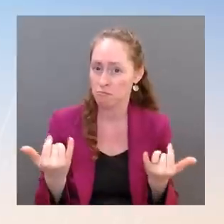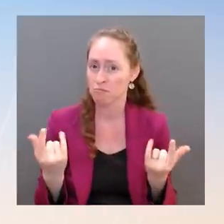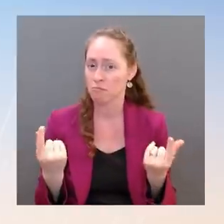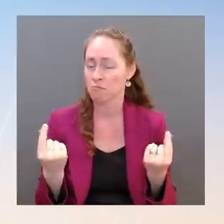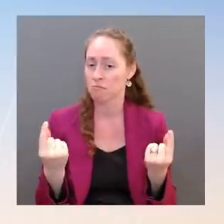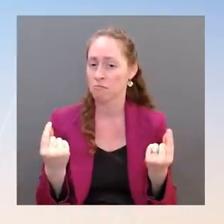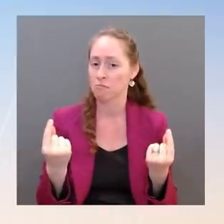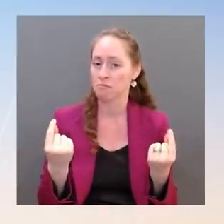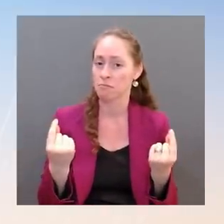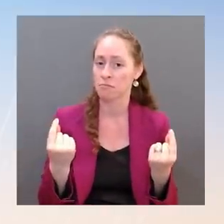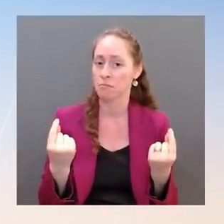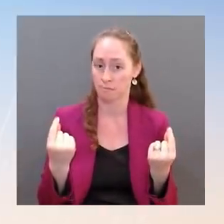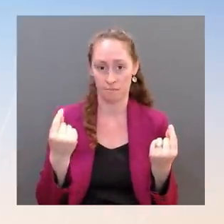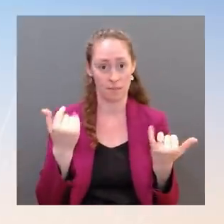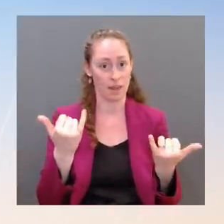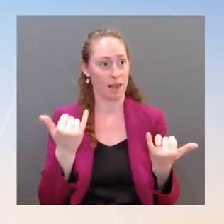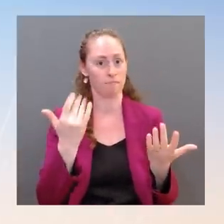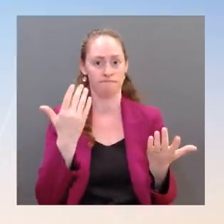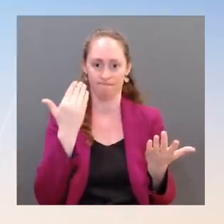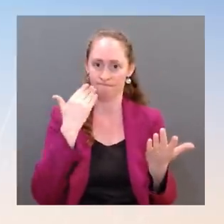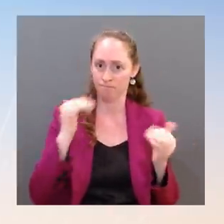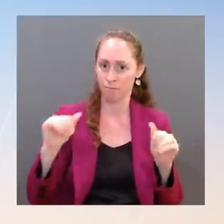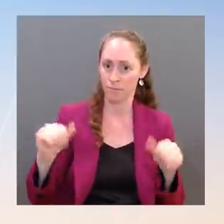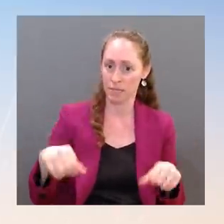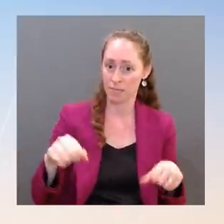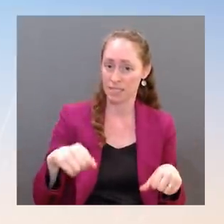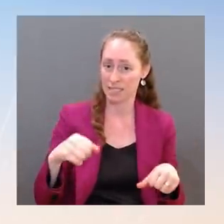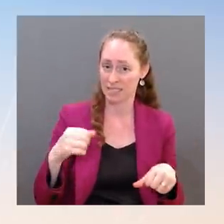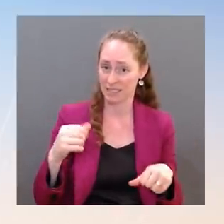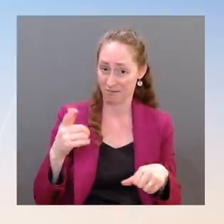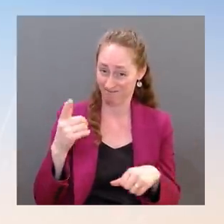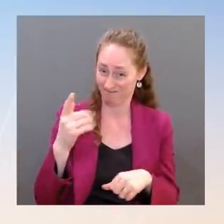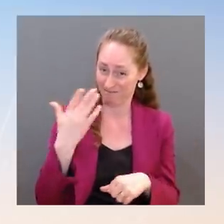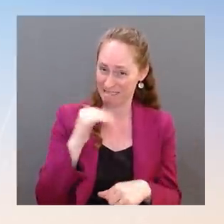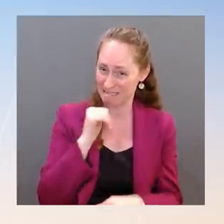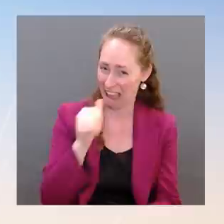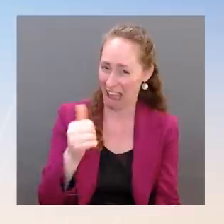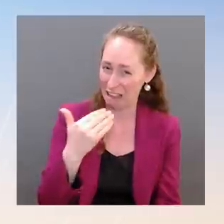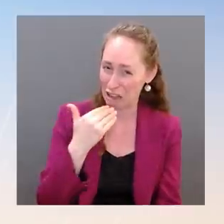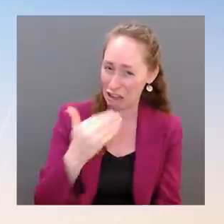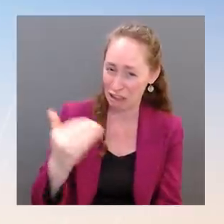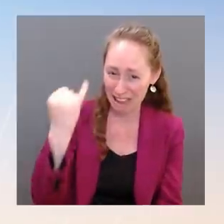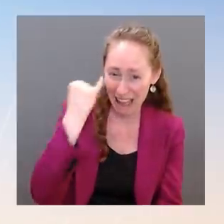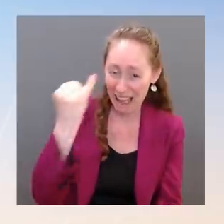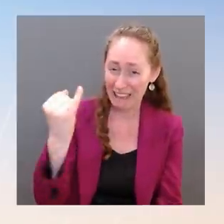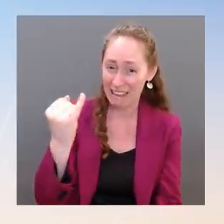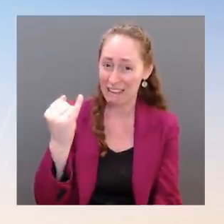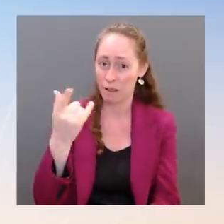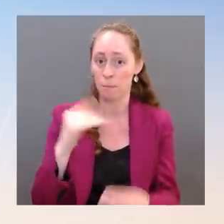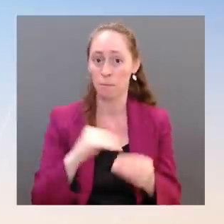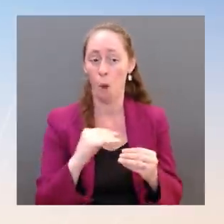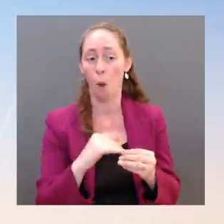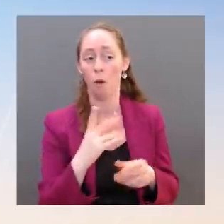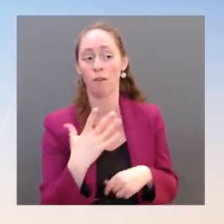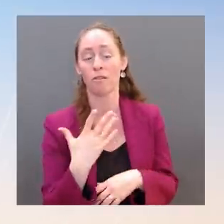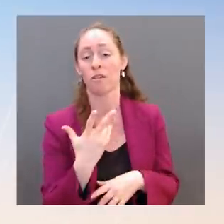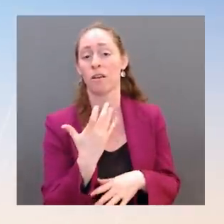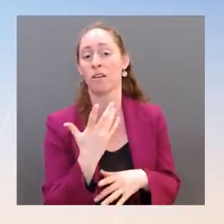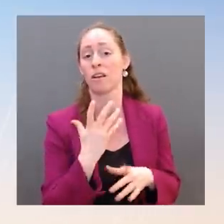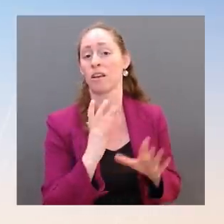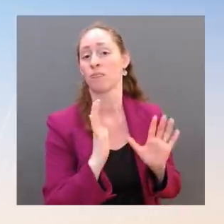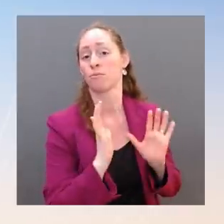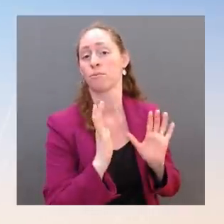a good idea or whether it would further corner Putin? And on the trip, tell us a little bit about what you know on the